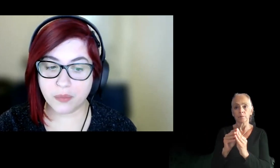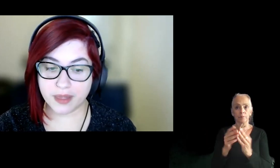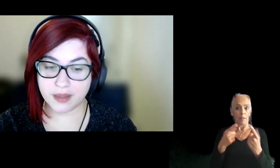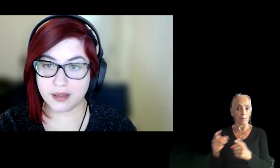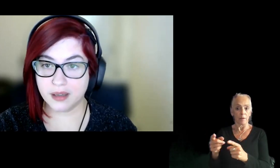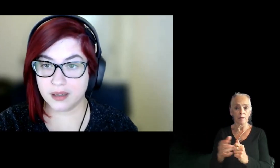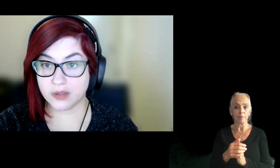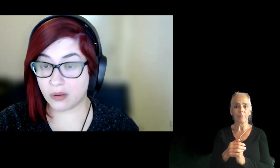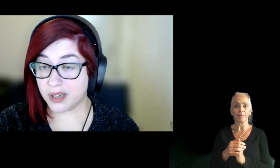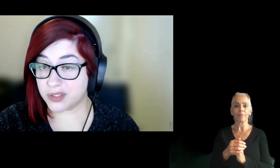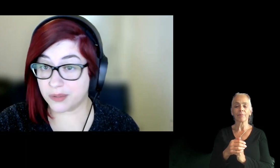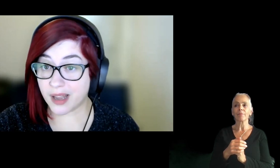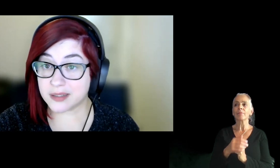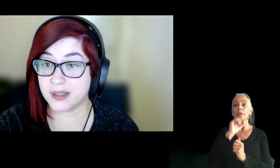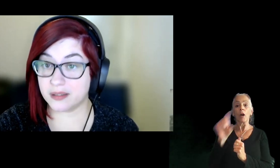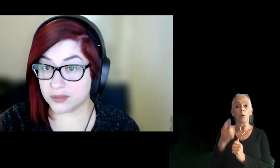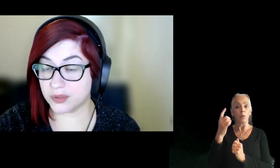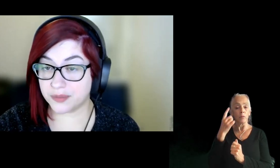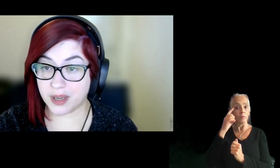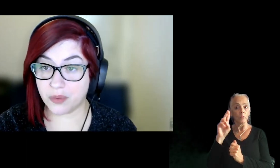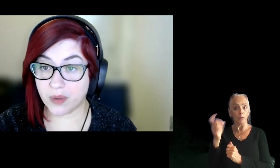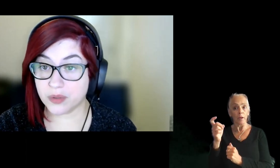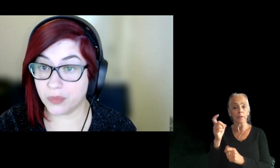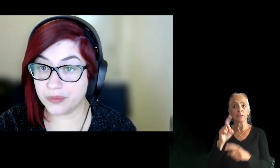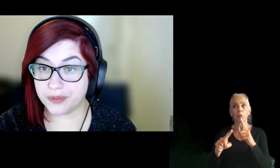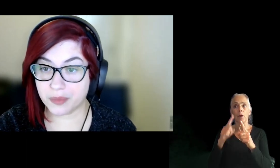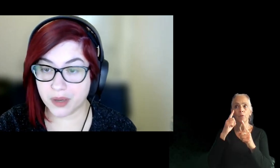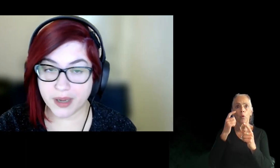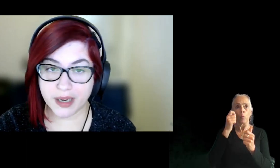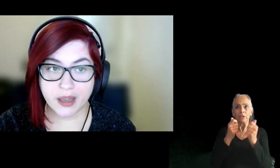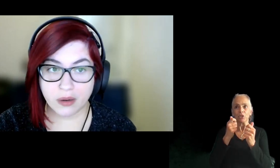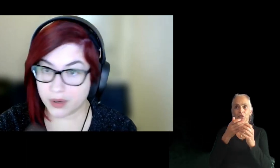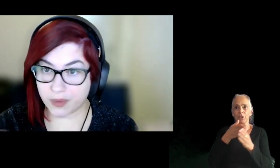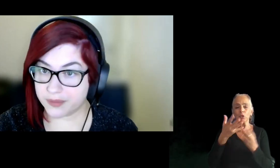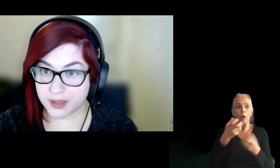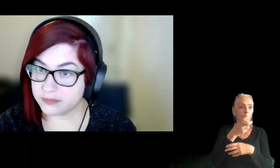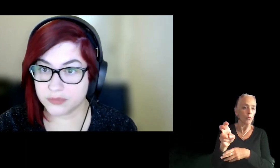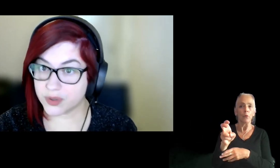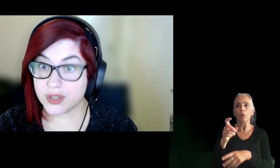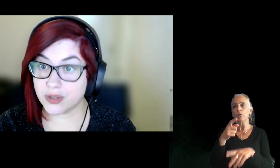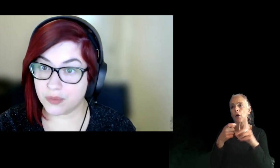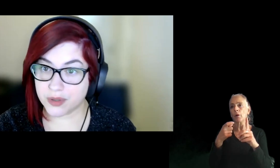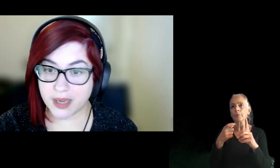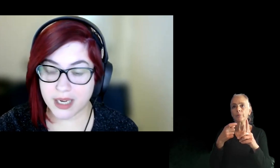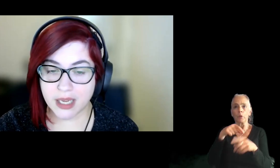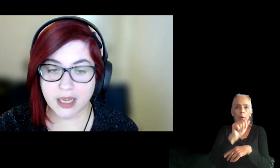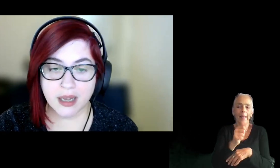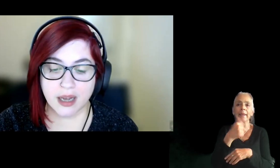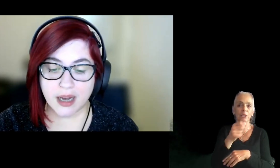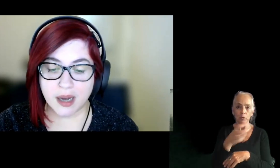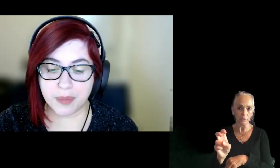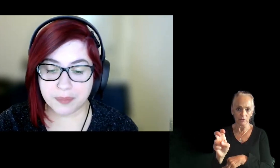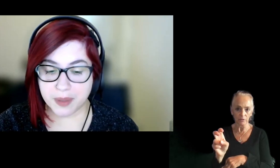uh, with the, not only to UX, but to the few that you want to move from QA or whatever transition you want to make.